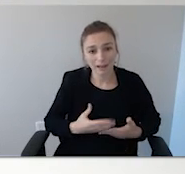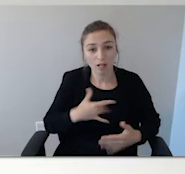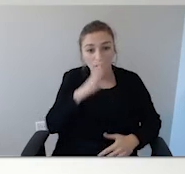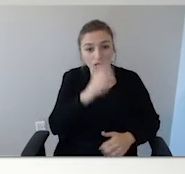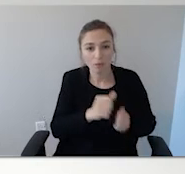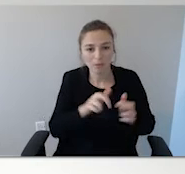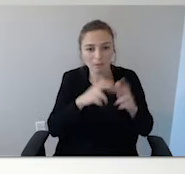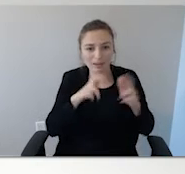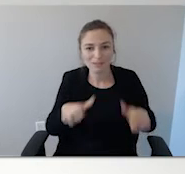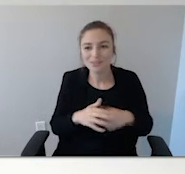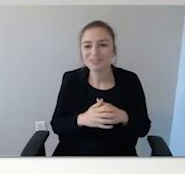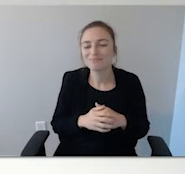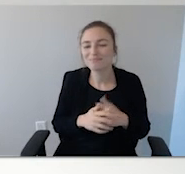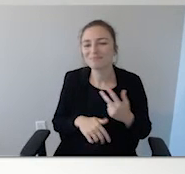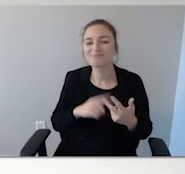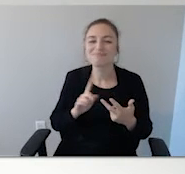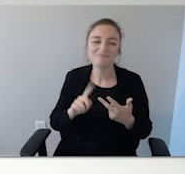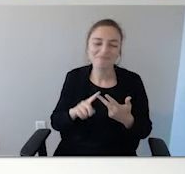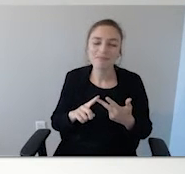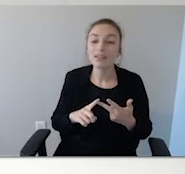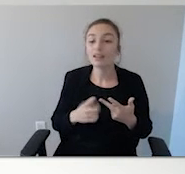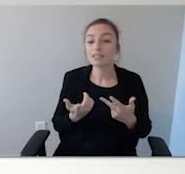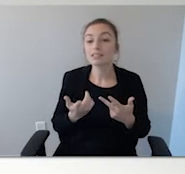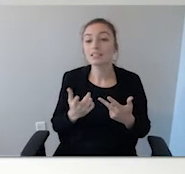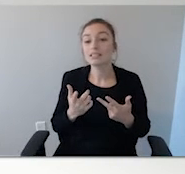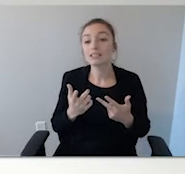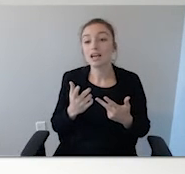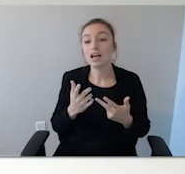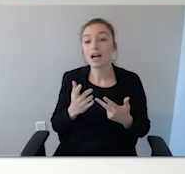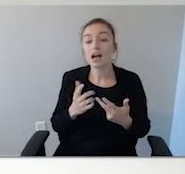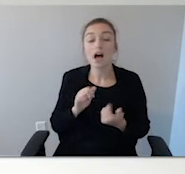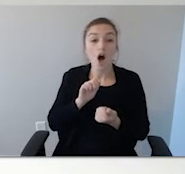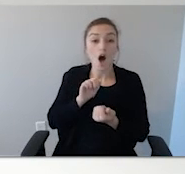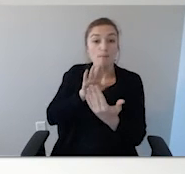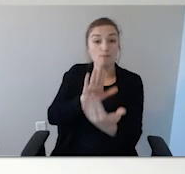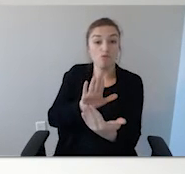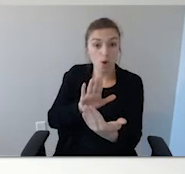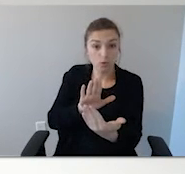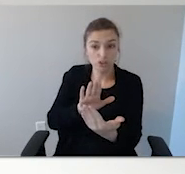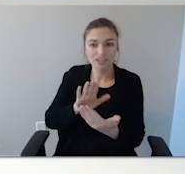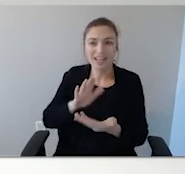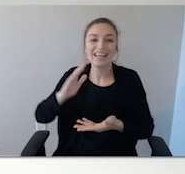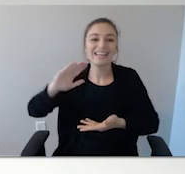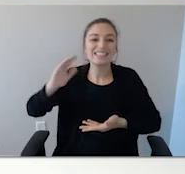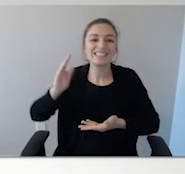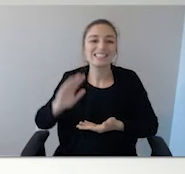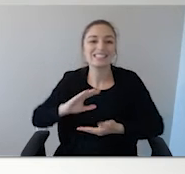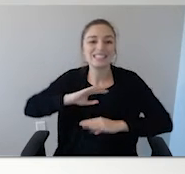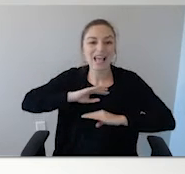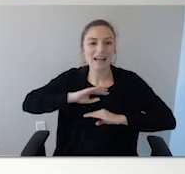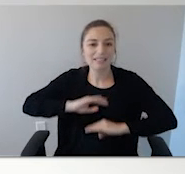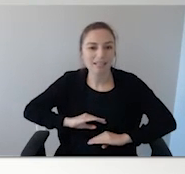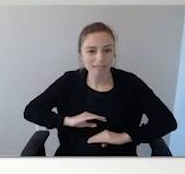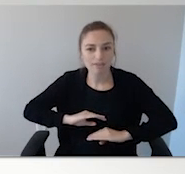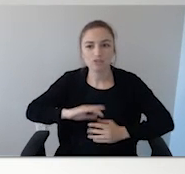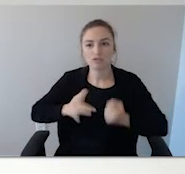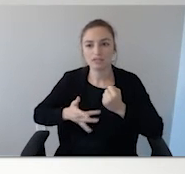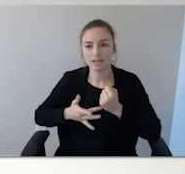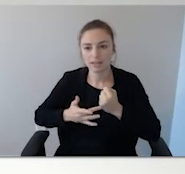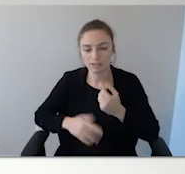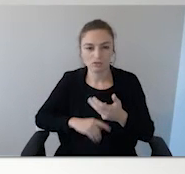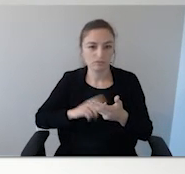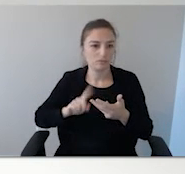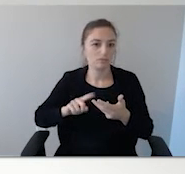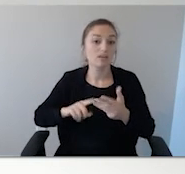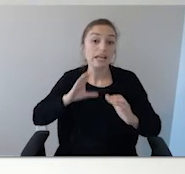de-escalation techniques, like the distraction technique my friend uses with his son. Mode of communication. Are they verbal? Are